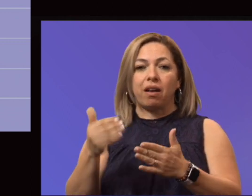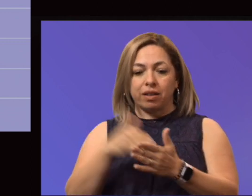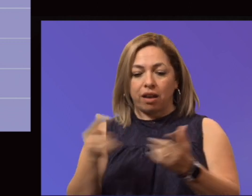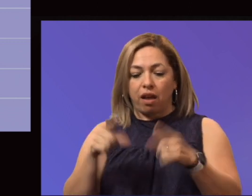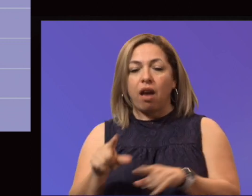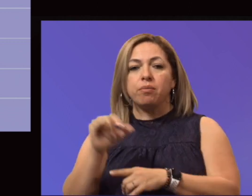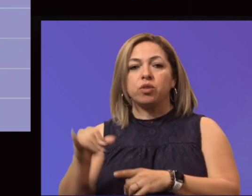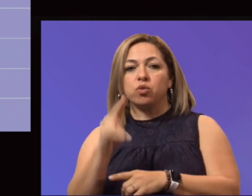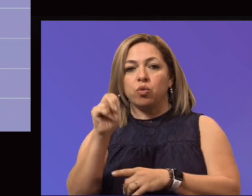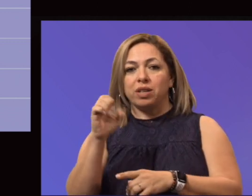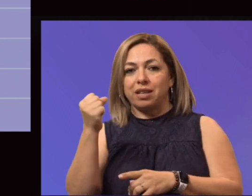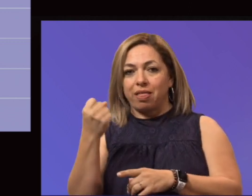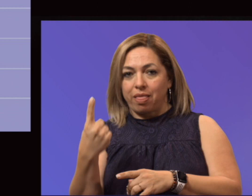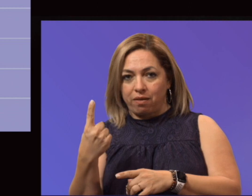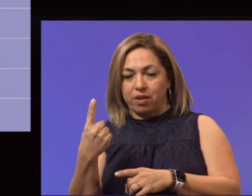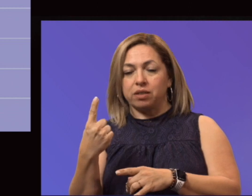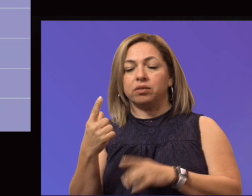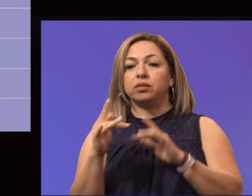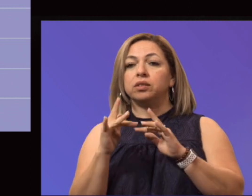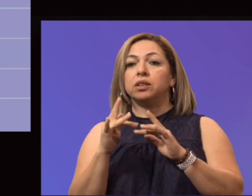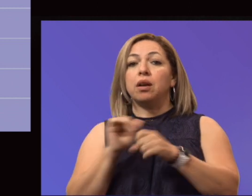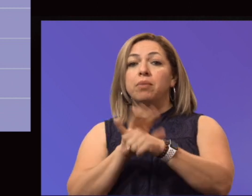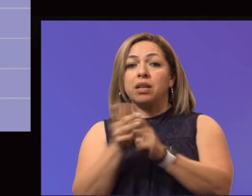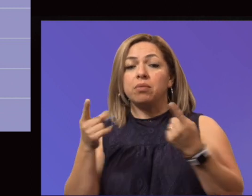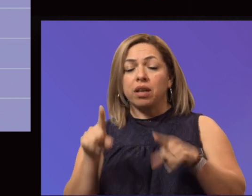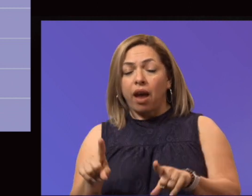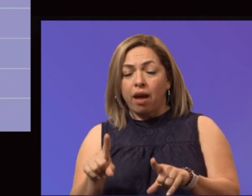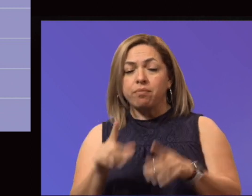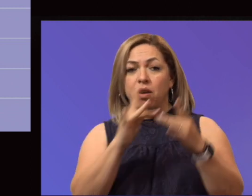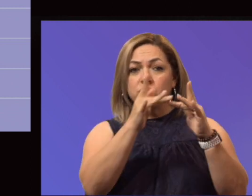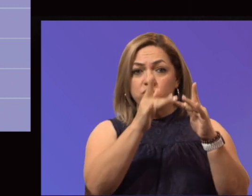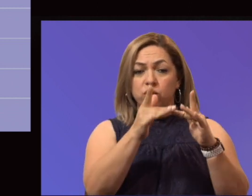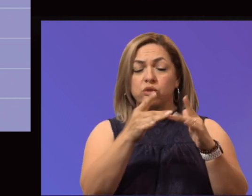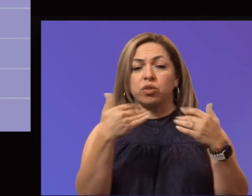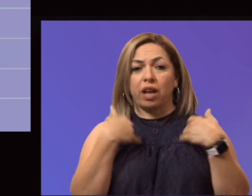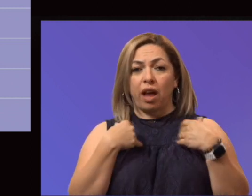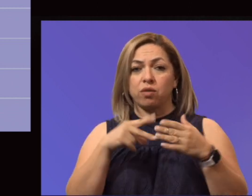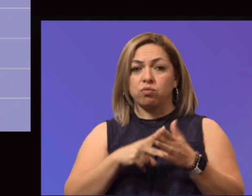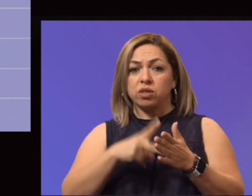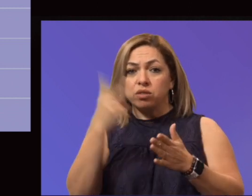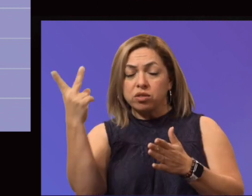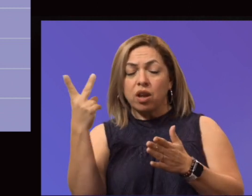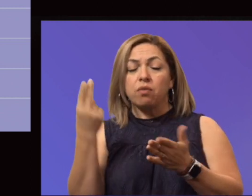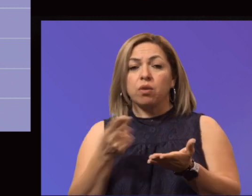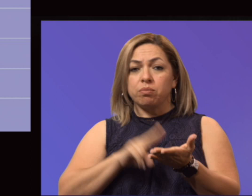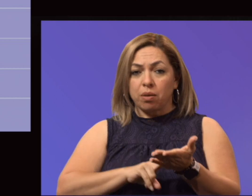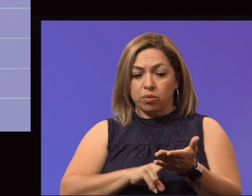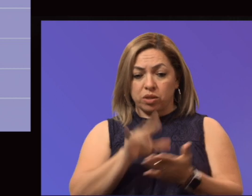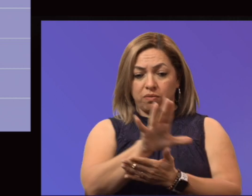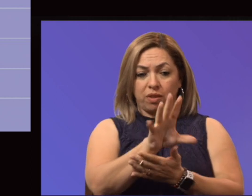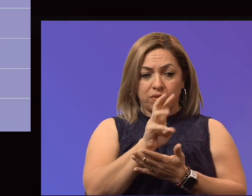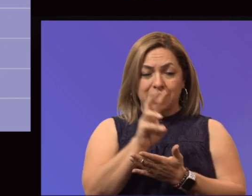As a result of the pandemic, virtual events have taken place, and we doubled the memberships from last year. We went from 66 to